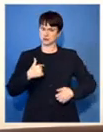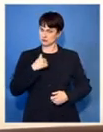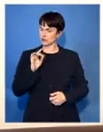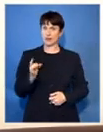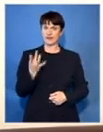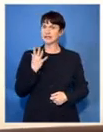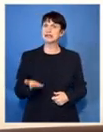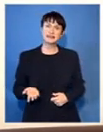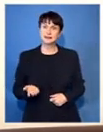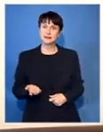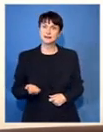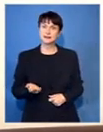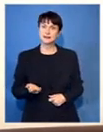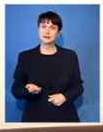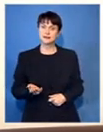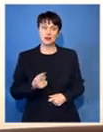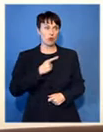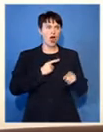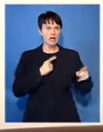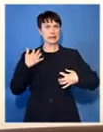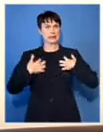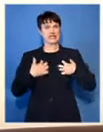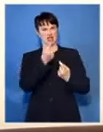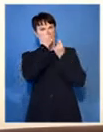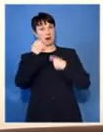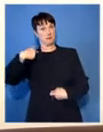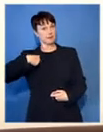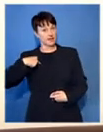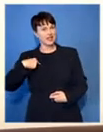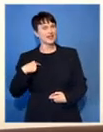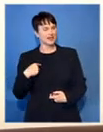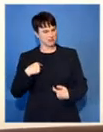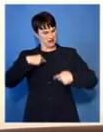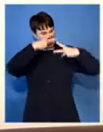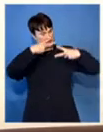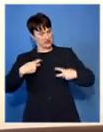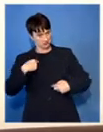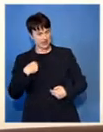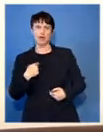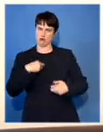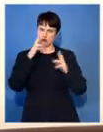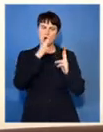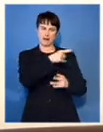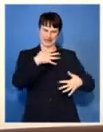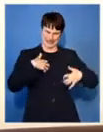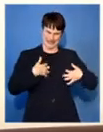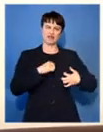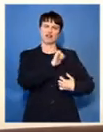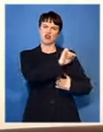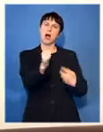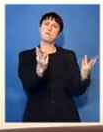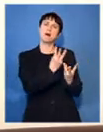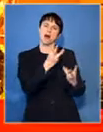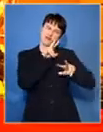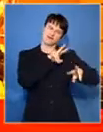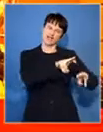if they showed the same degree of enthusiasm for my investigation as they did for the investigation of their